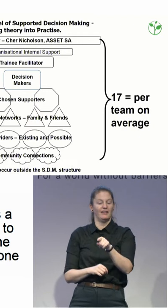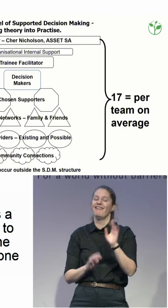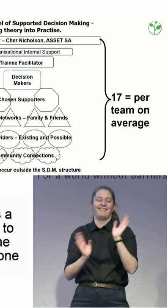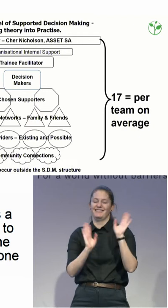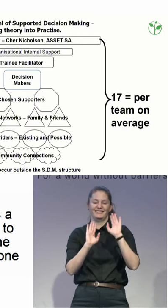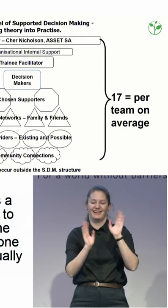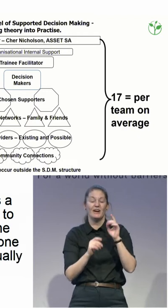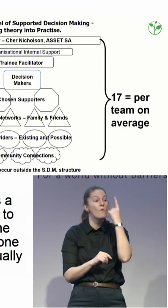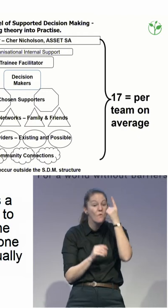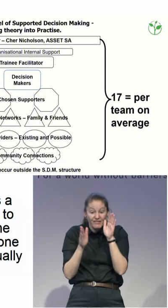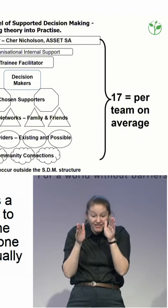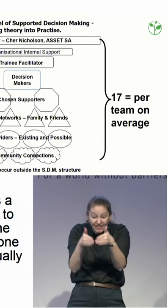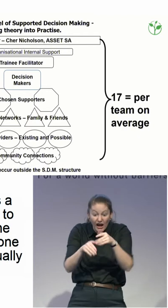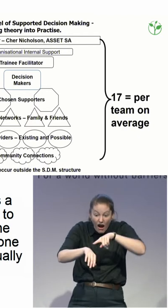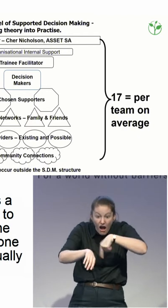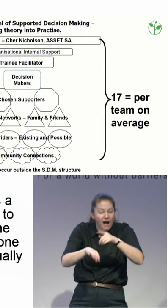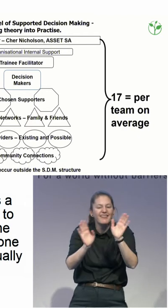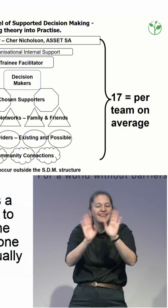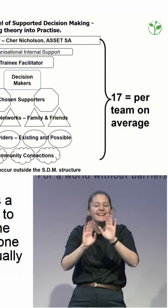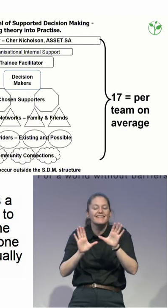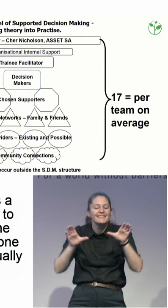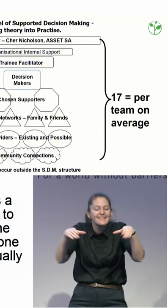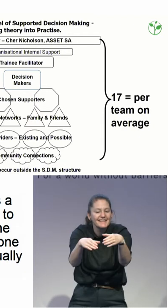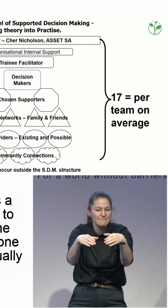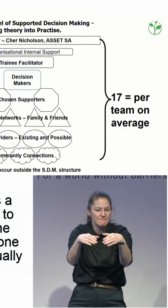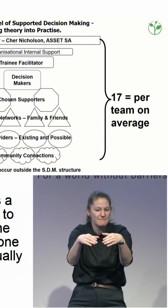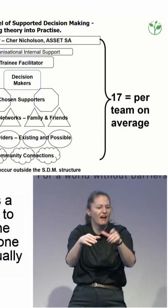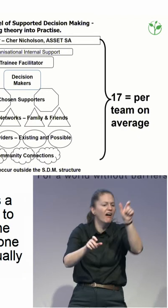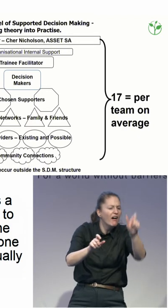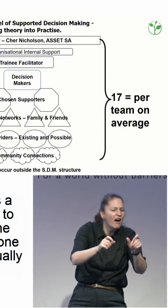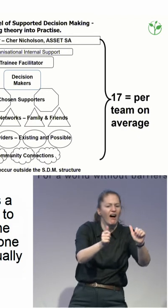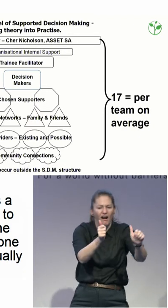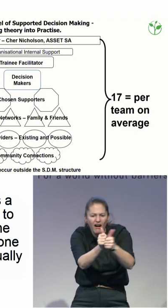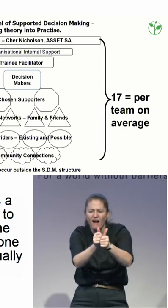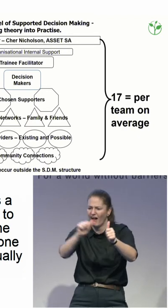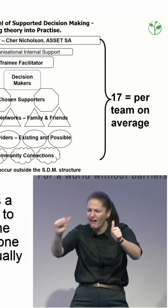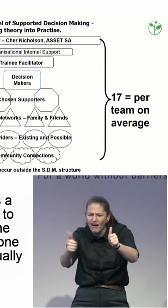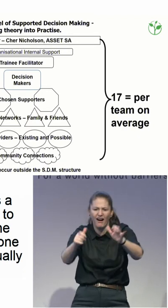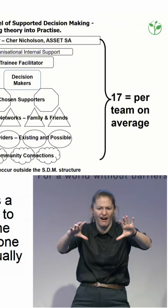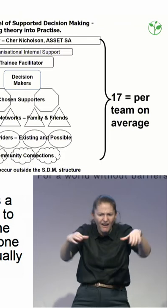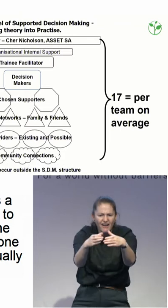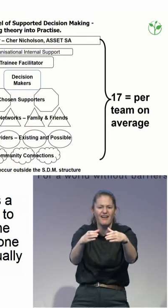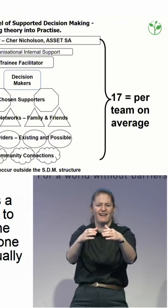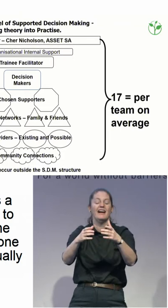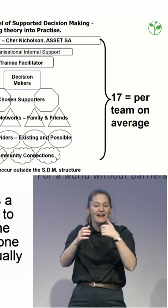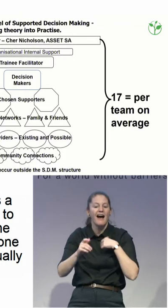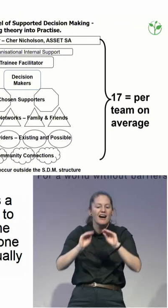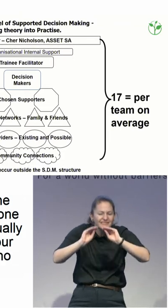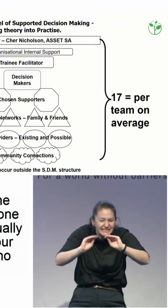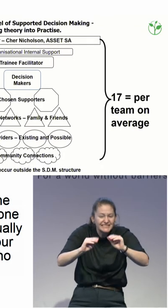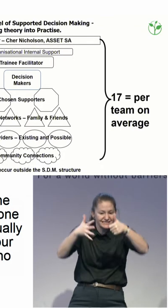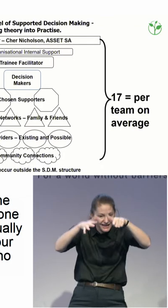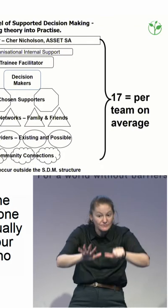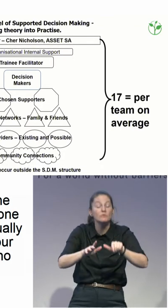it's much better for your funding body because you're actually working with all those people who are influencing other people. So it's a very conservative estimate,